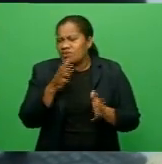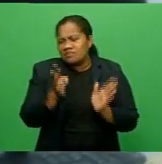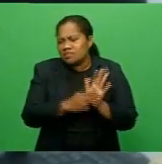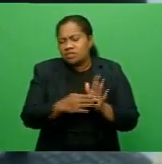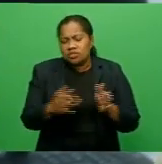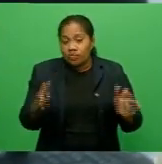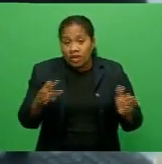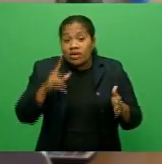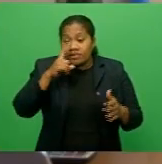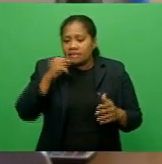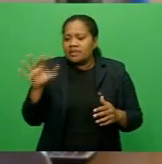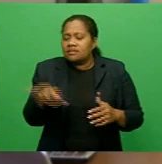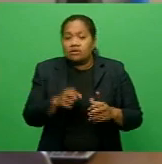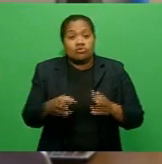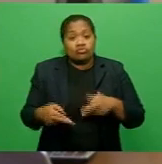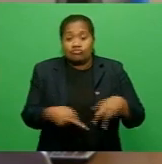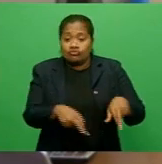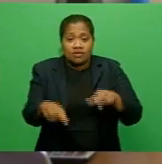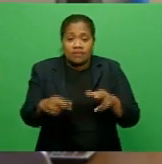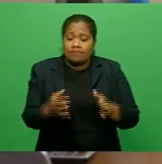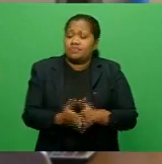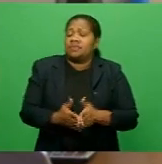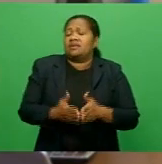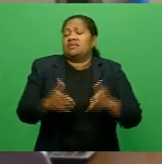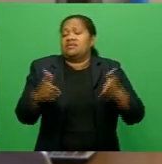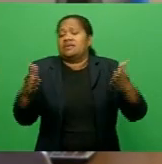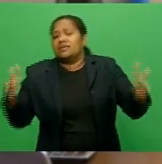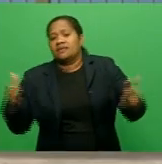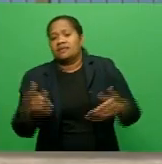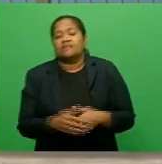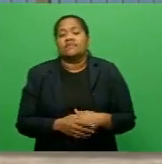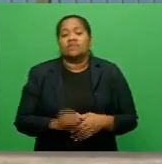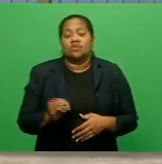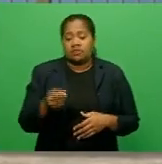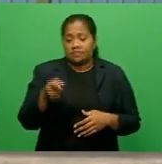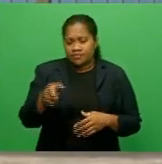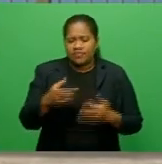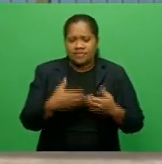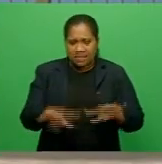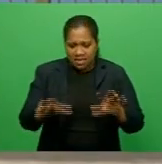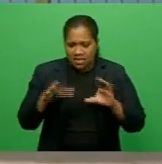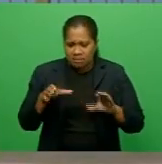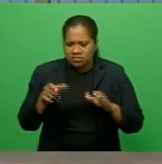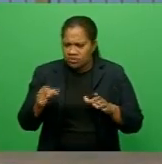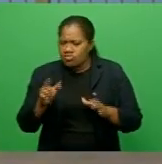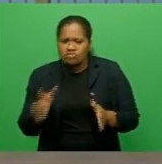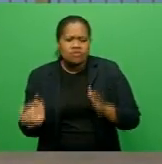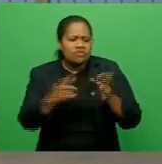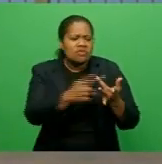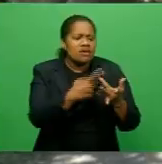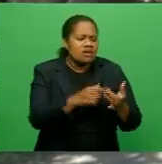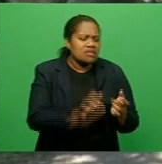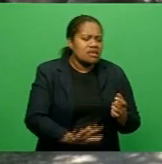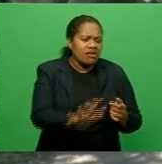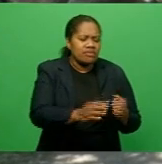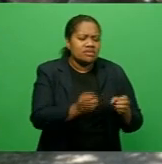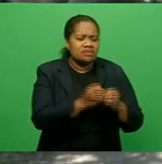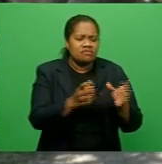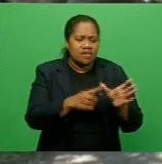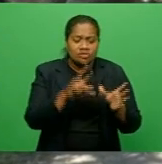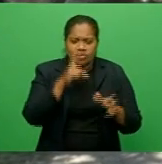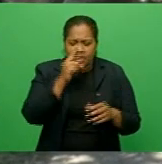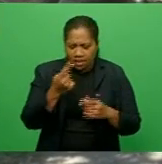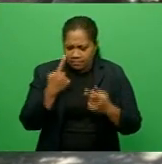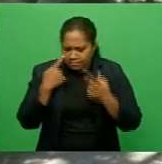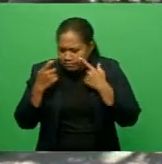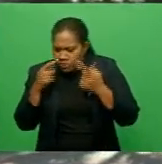that are a lot, lot bigger. The council will also be moving the boom to other areas in Bah in order to gauge the sort of rubbish found in